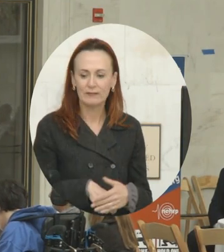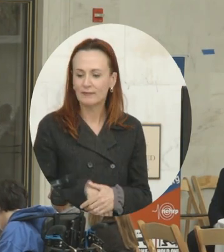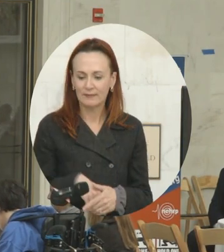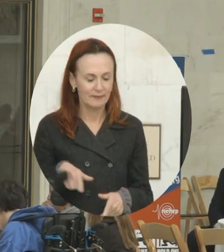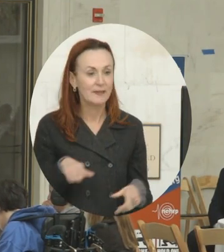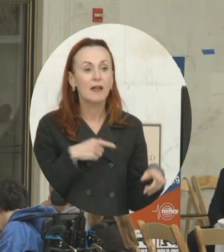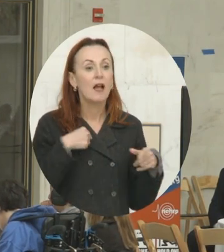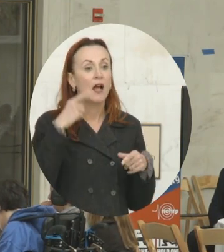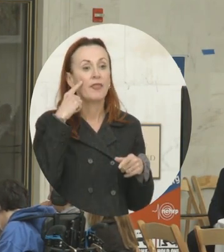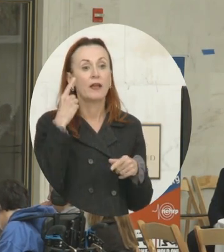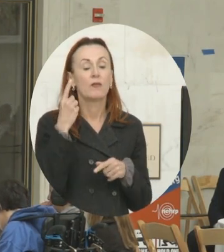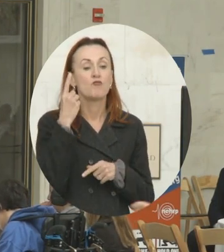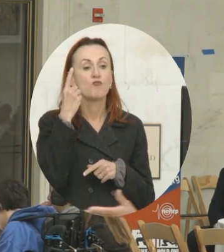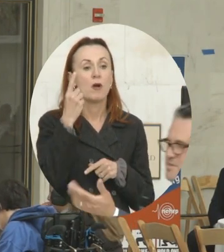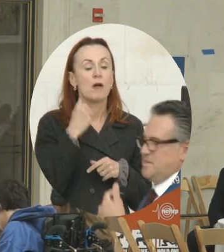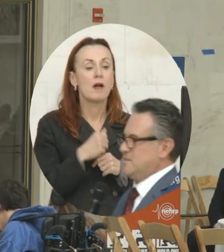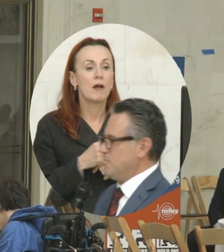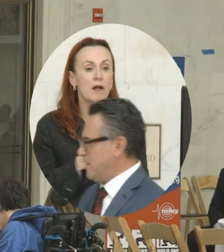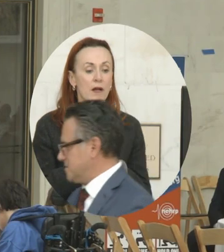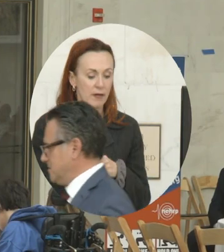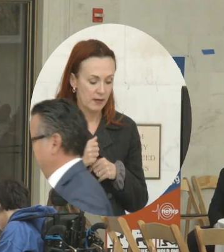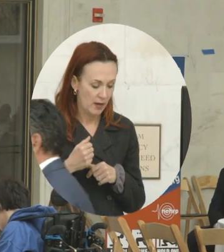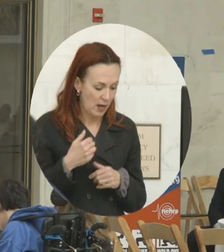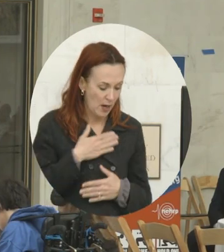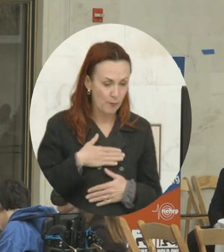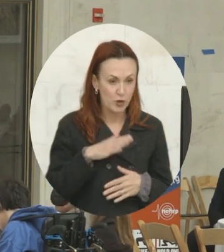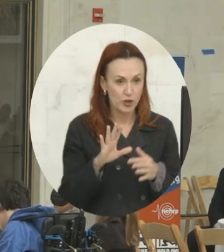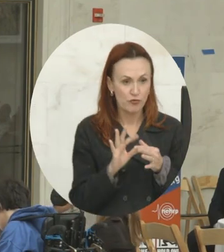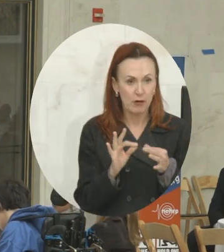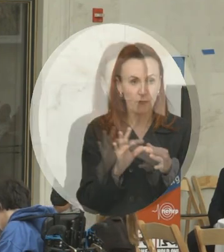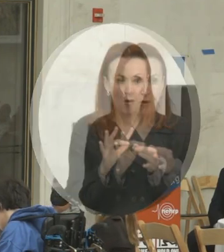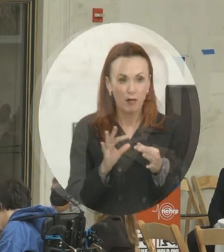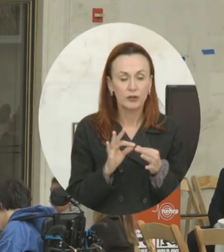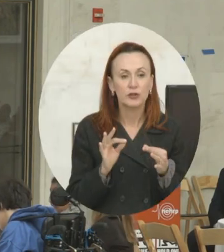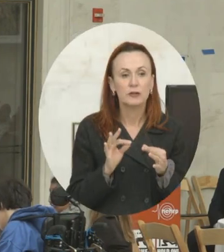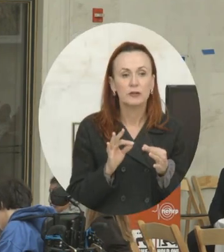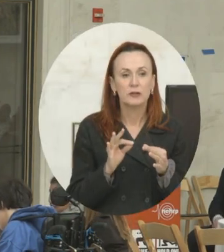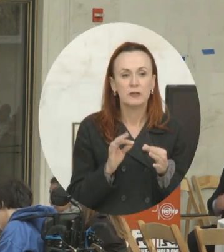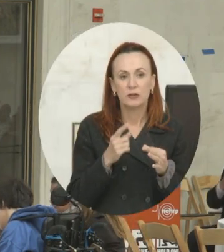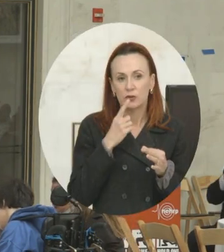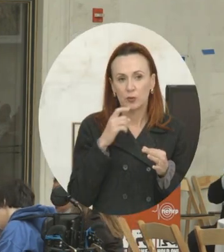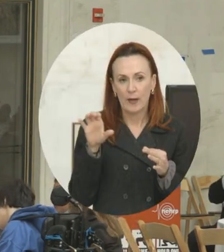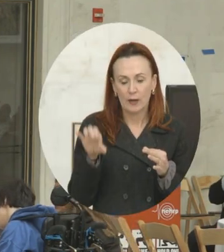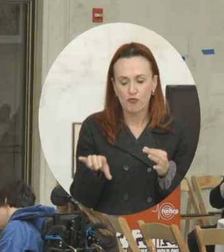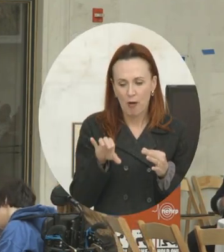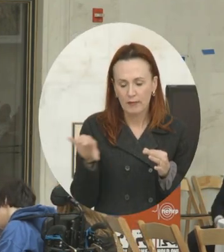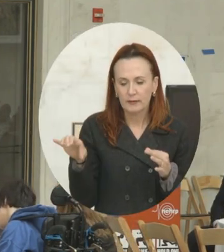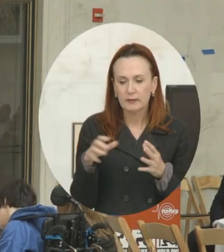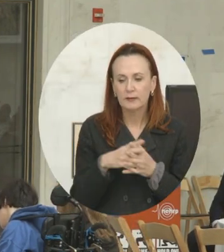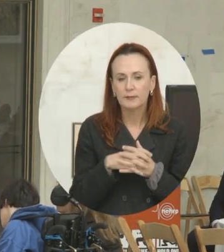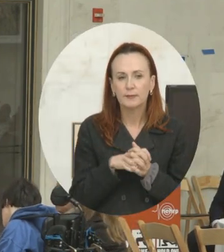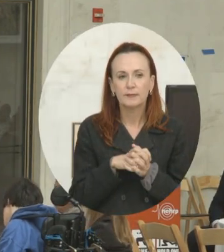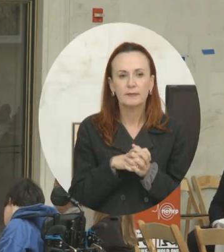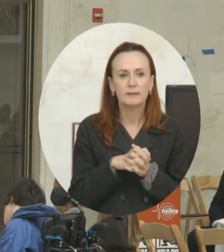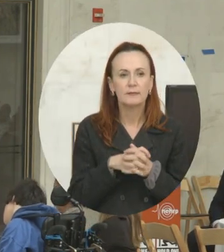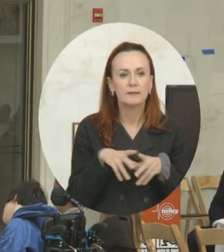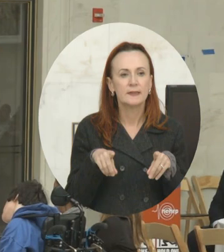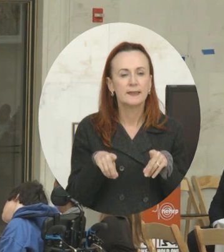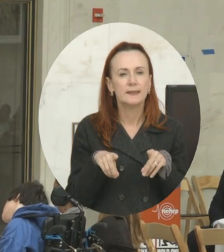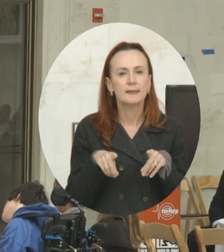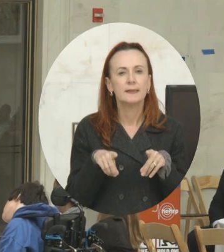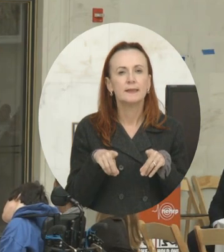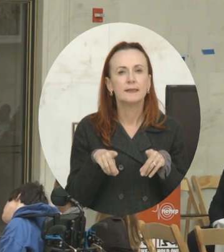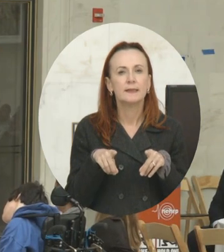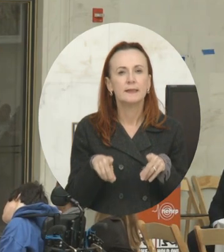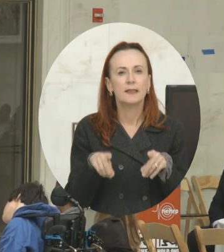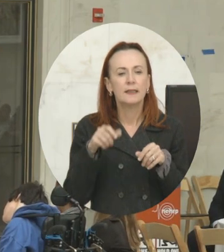I think one thing, and I appreciate the remarks from our colleague at the Red Cross, is during different... Remember, there's the